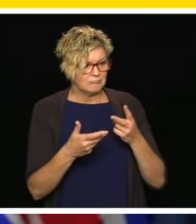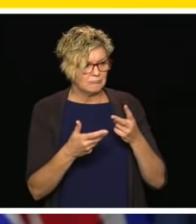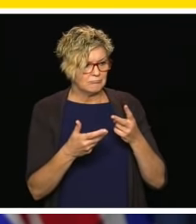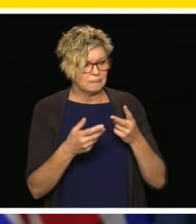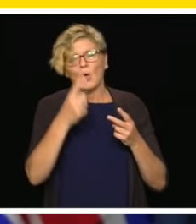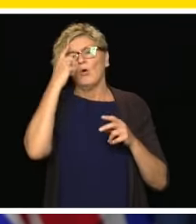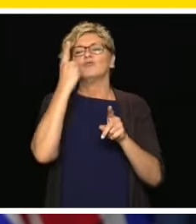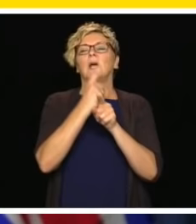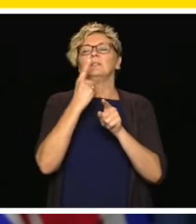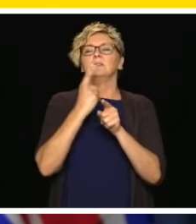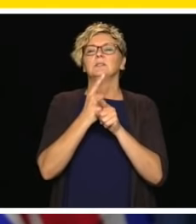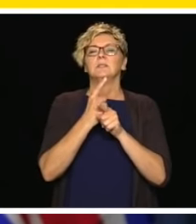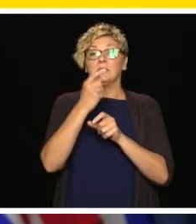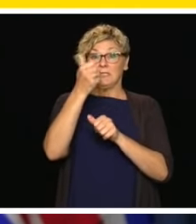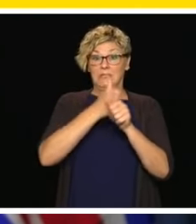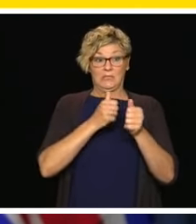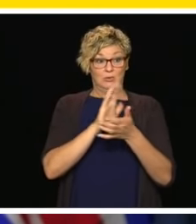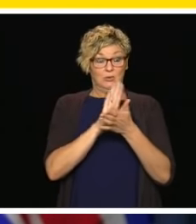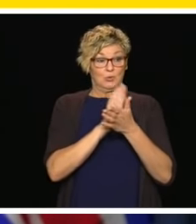The inequities between districts.